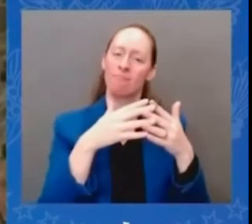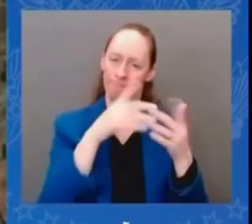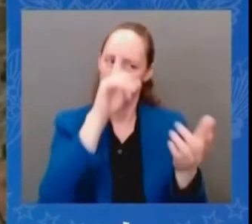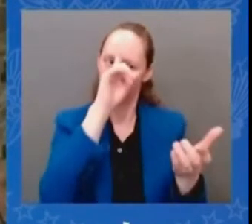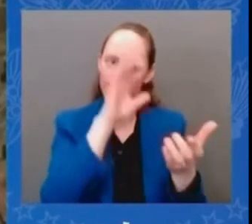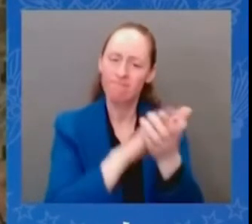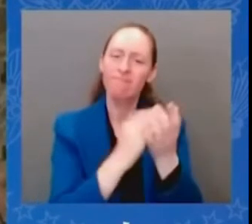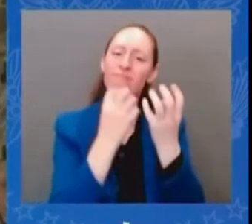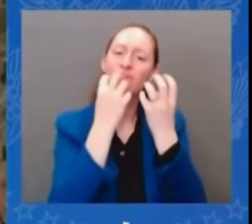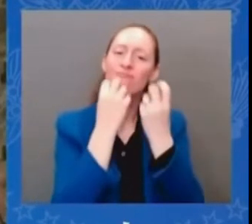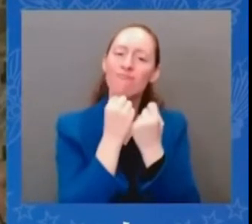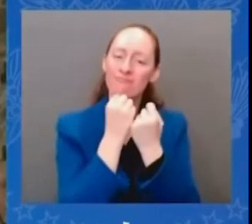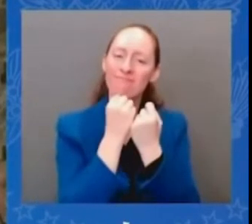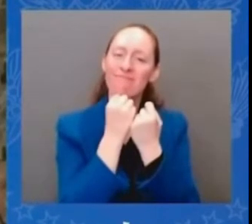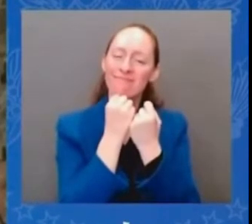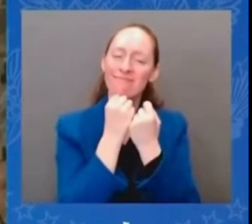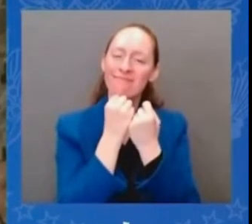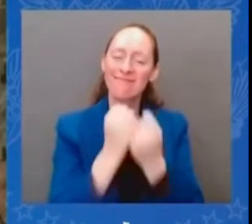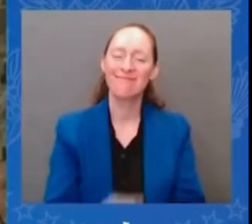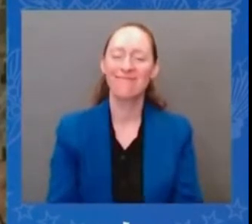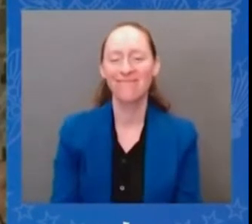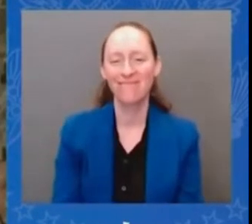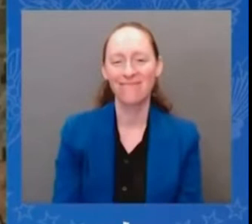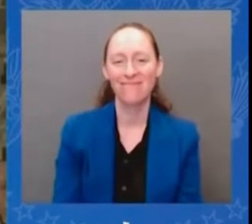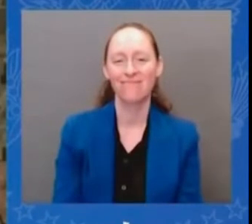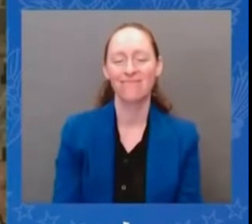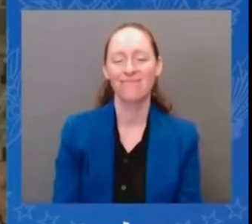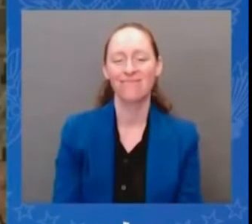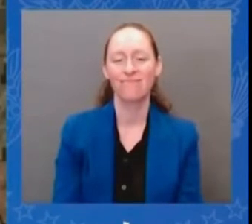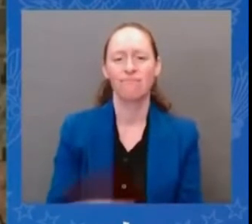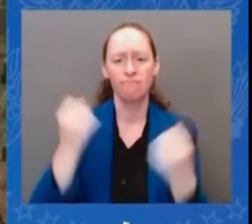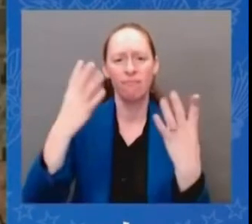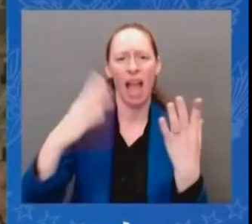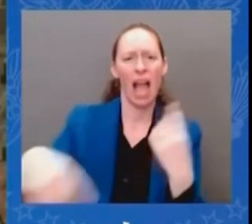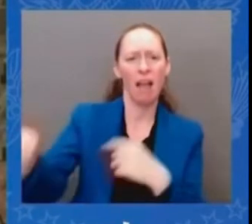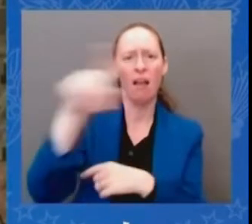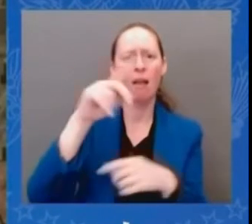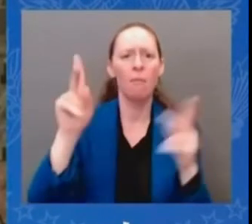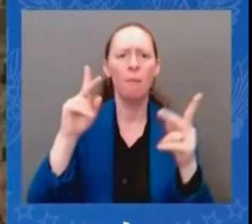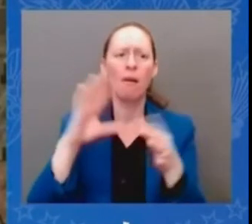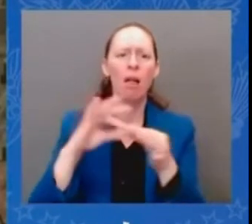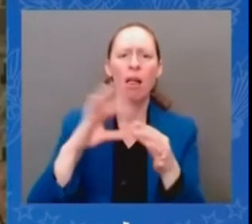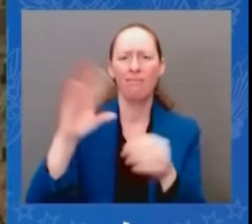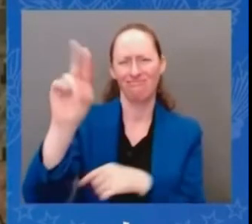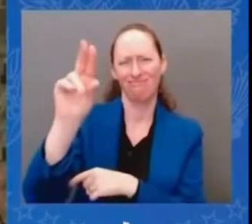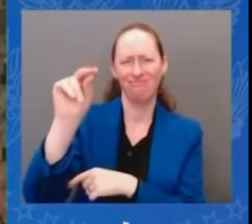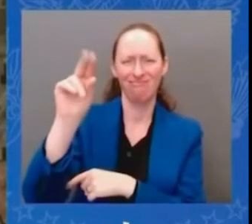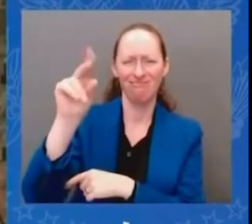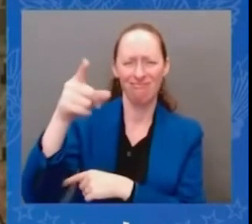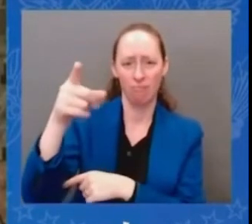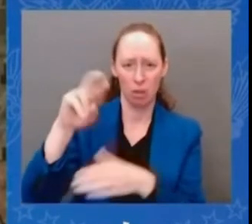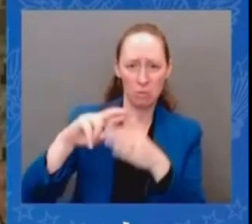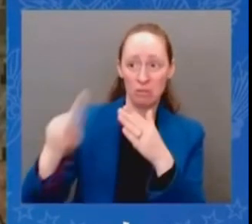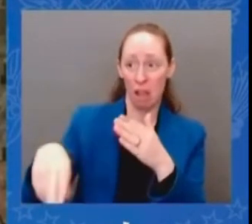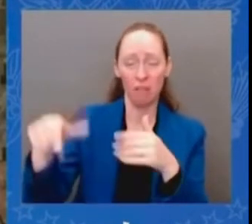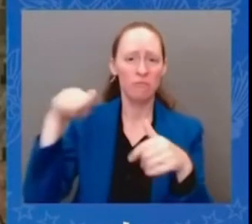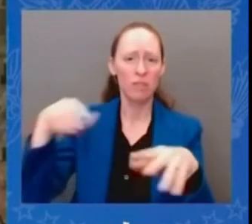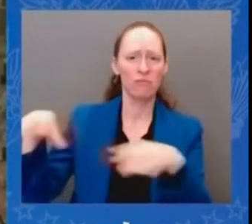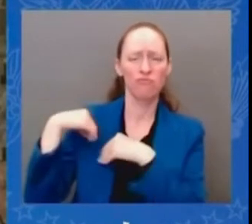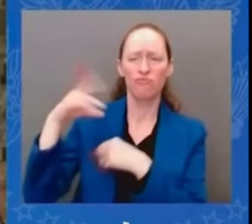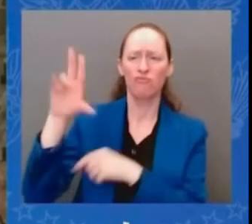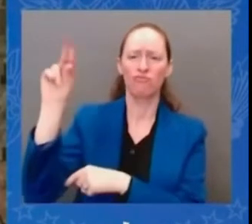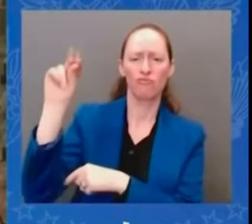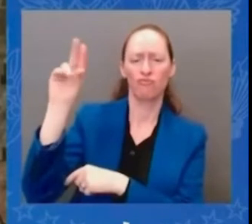and those seeking to serve in congress and also those seeking to oversee the elections and there was a strong